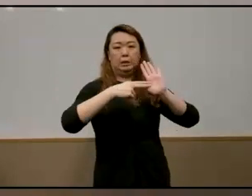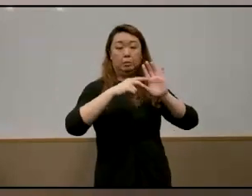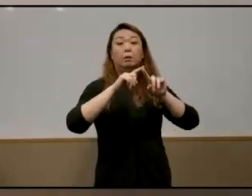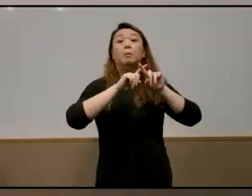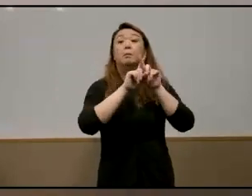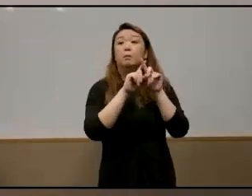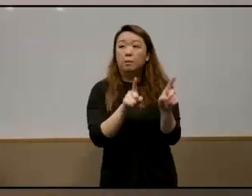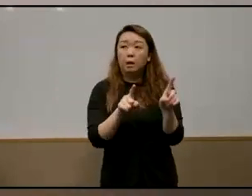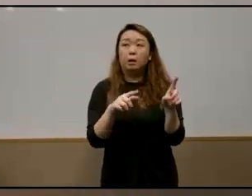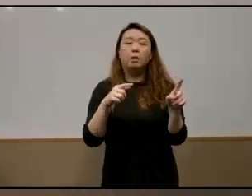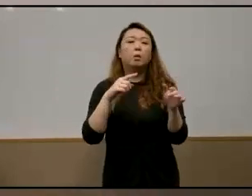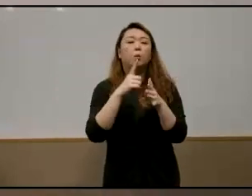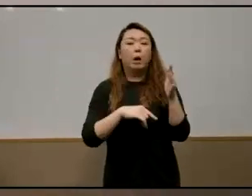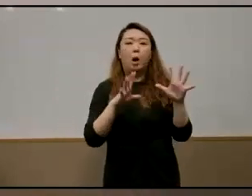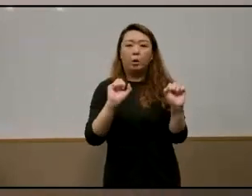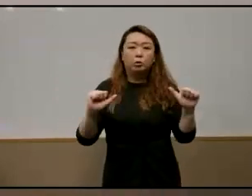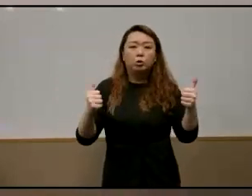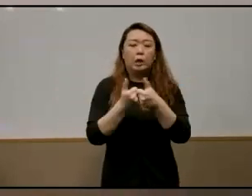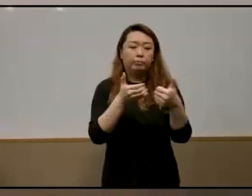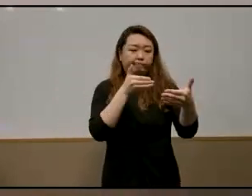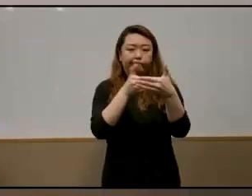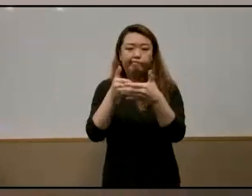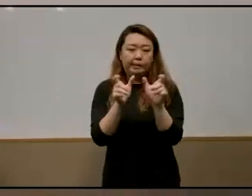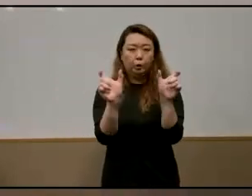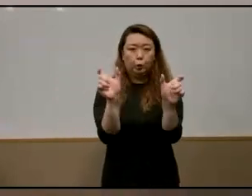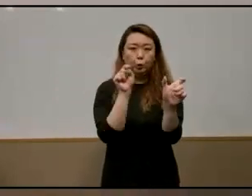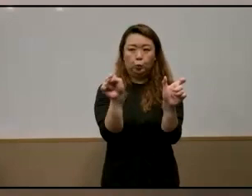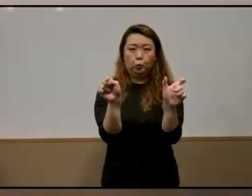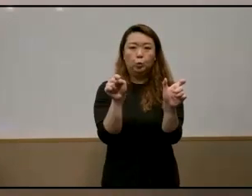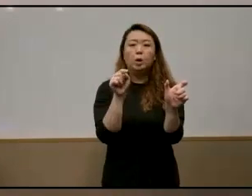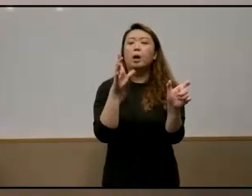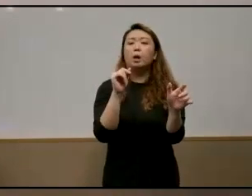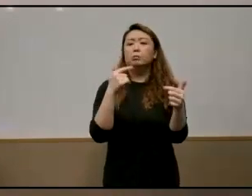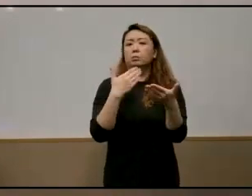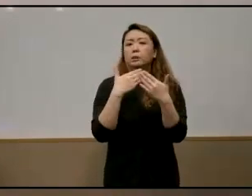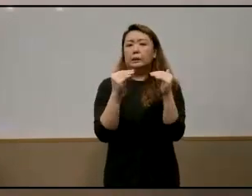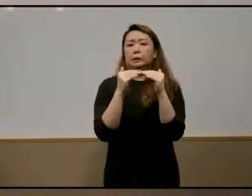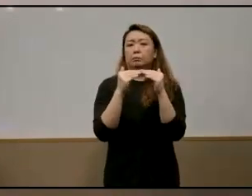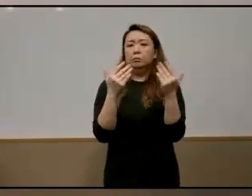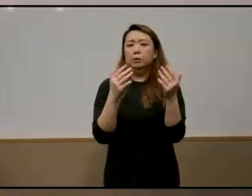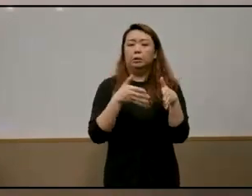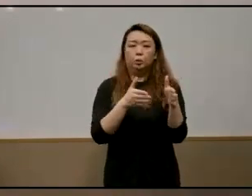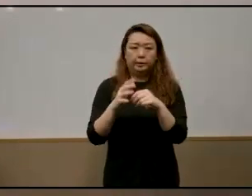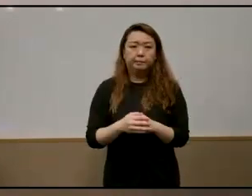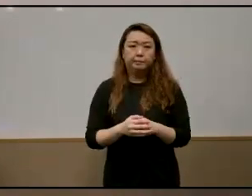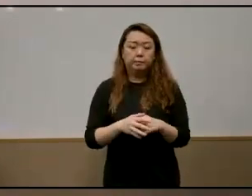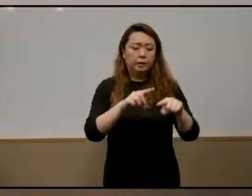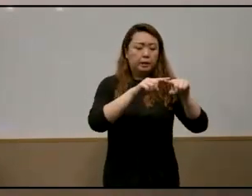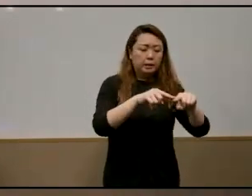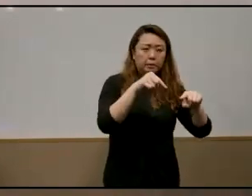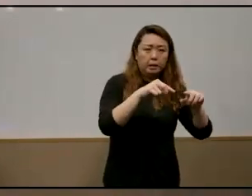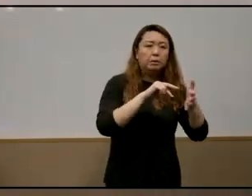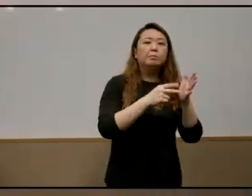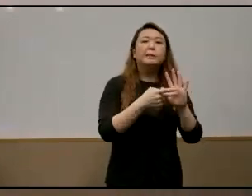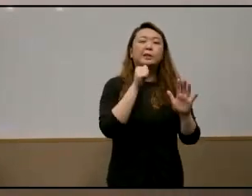challenge current perceptions of these terms and understand them in richer and fairer ways so by dependency i don't mean